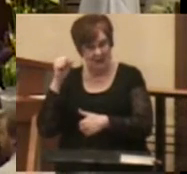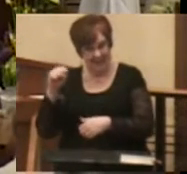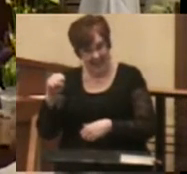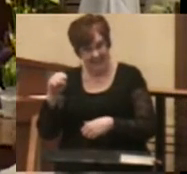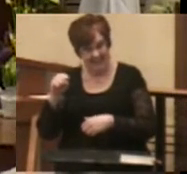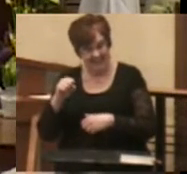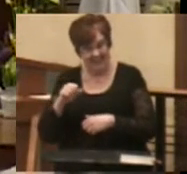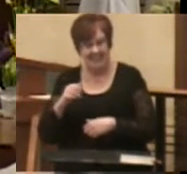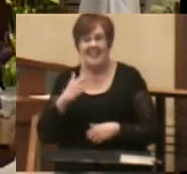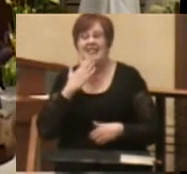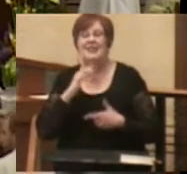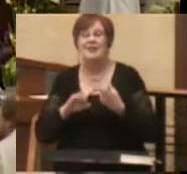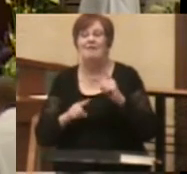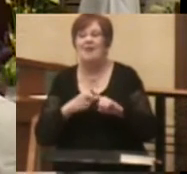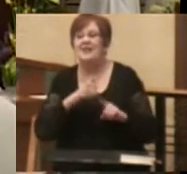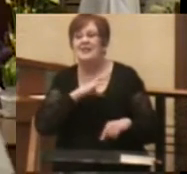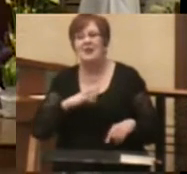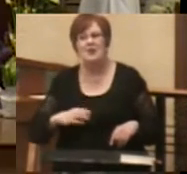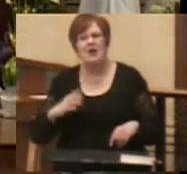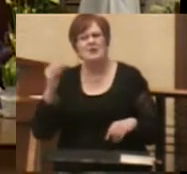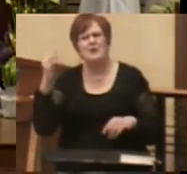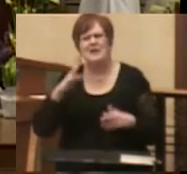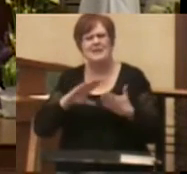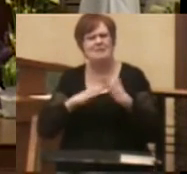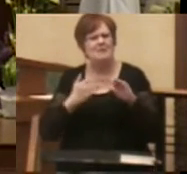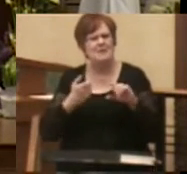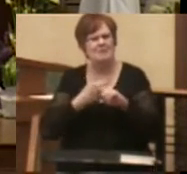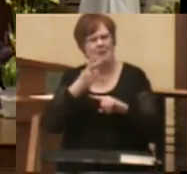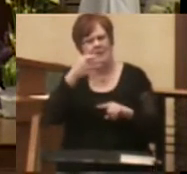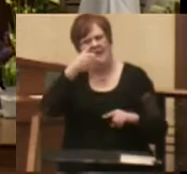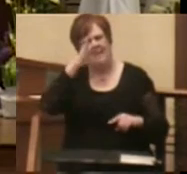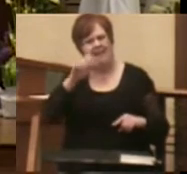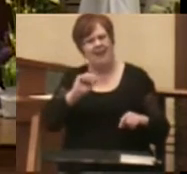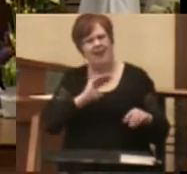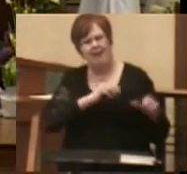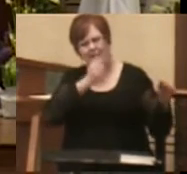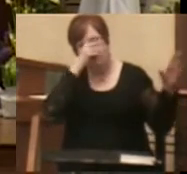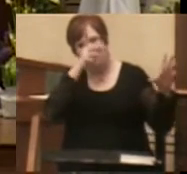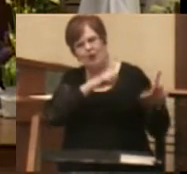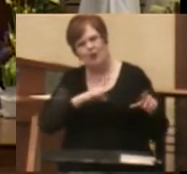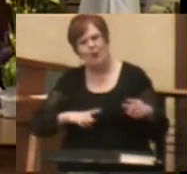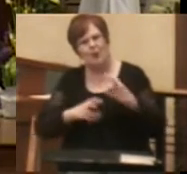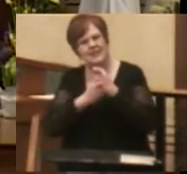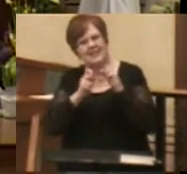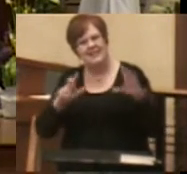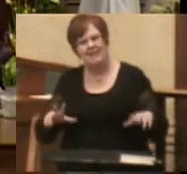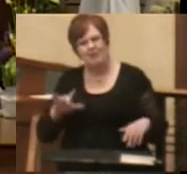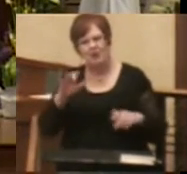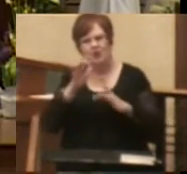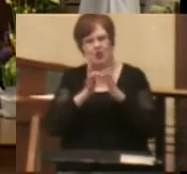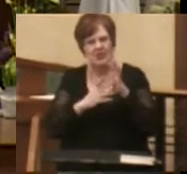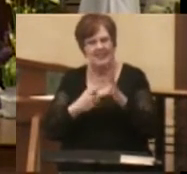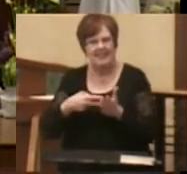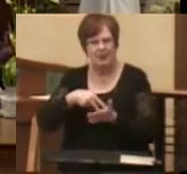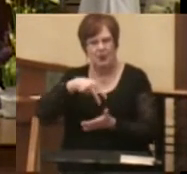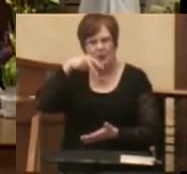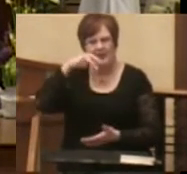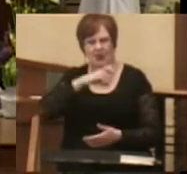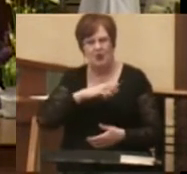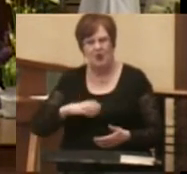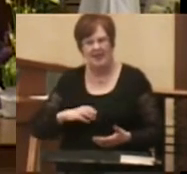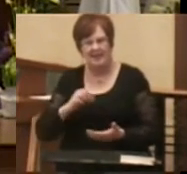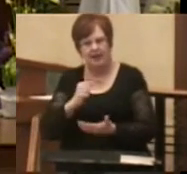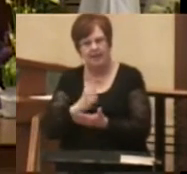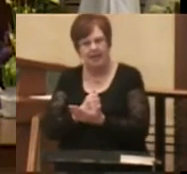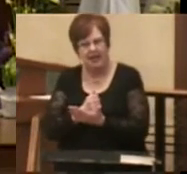Dear friends in Christ, grace to you and peace from God our Father and our Lord and Savior, Jesus the risen Christ. Amen.